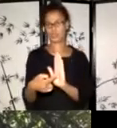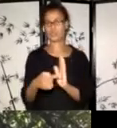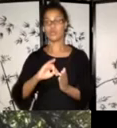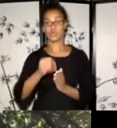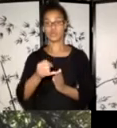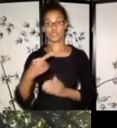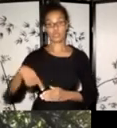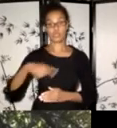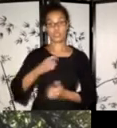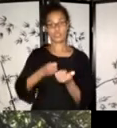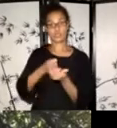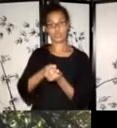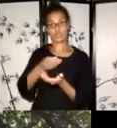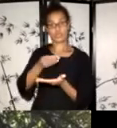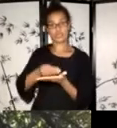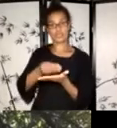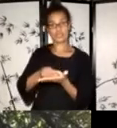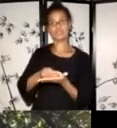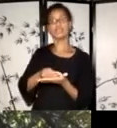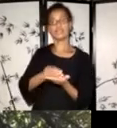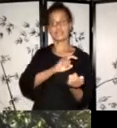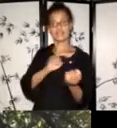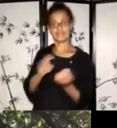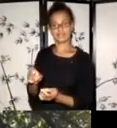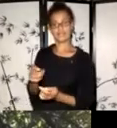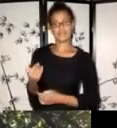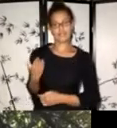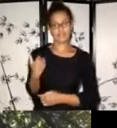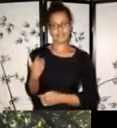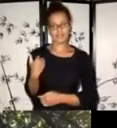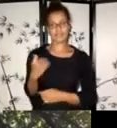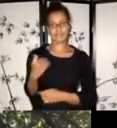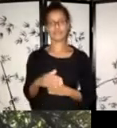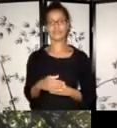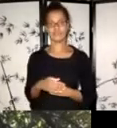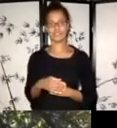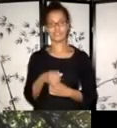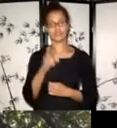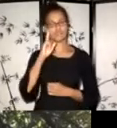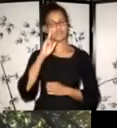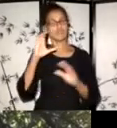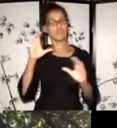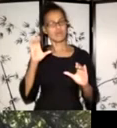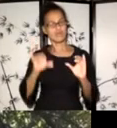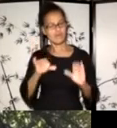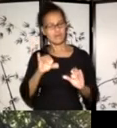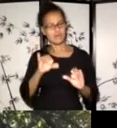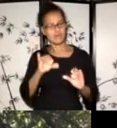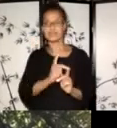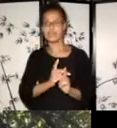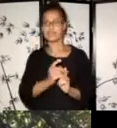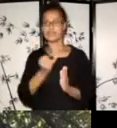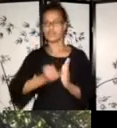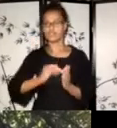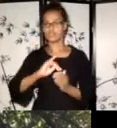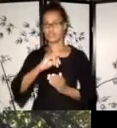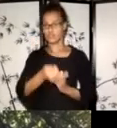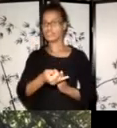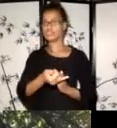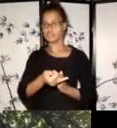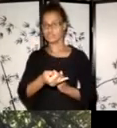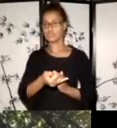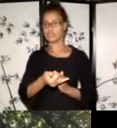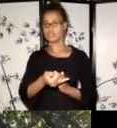past. So just to give you an idea of the types of projects that you can come to us, uh, to seek, uh,